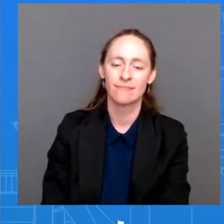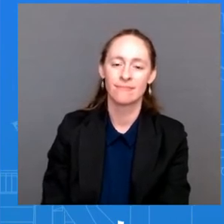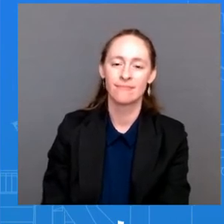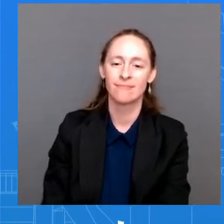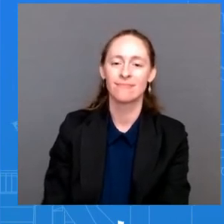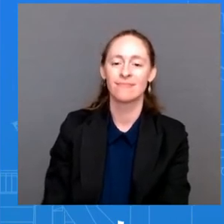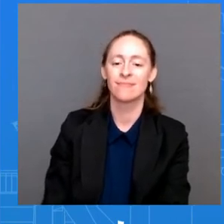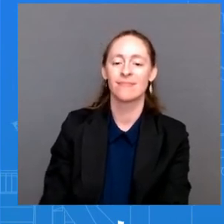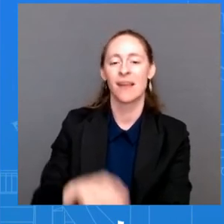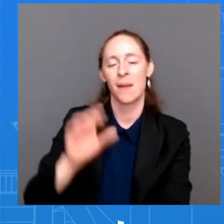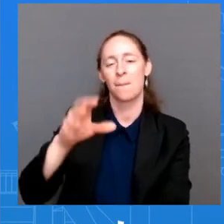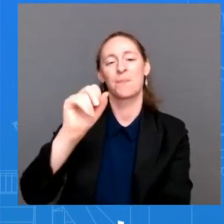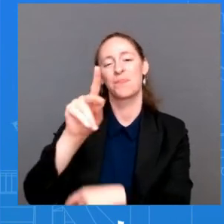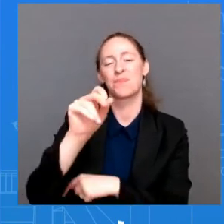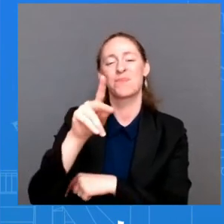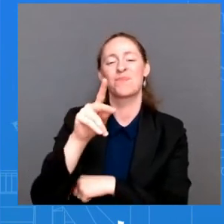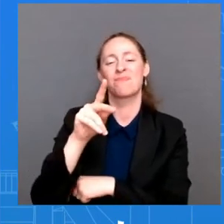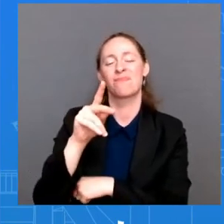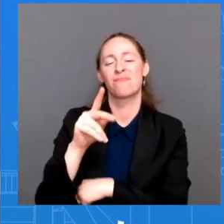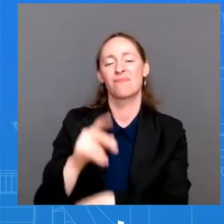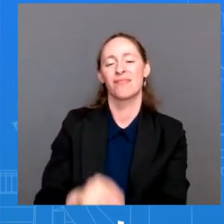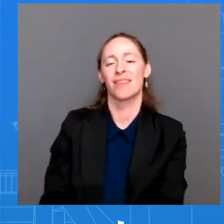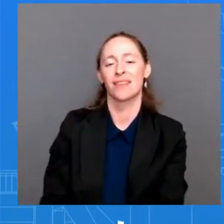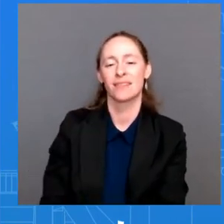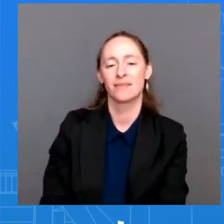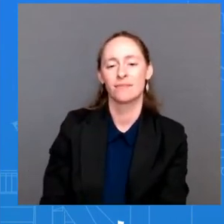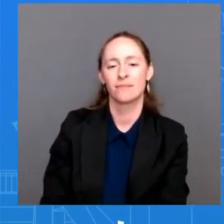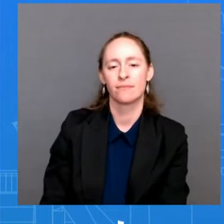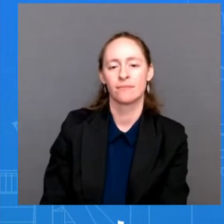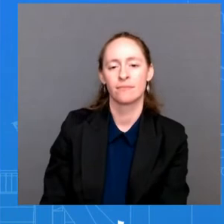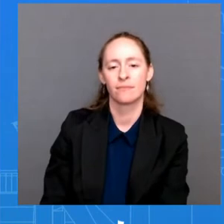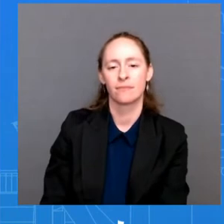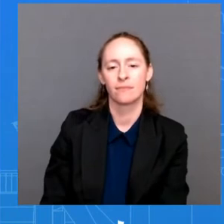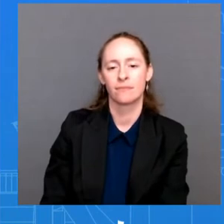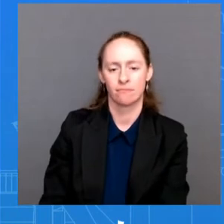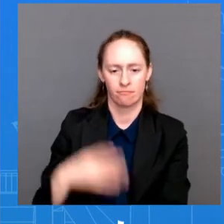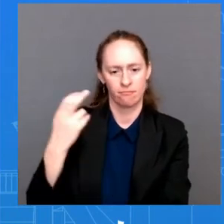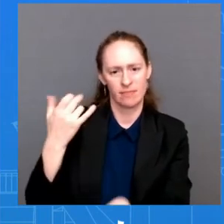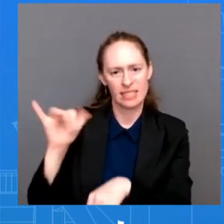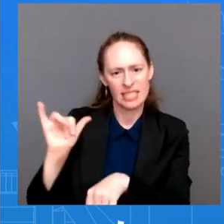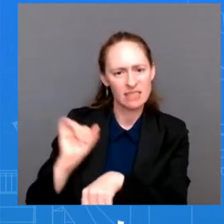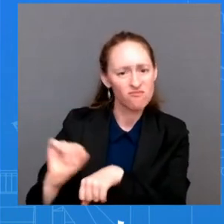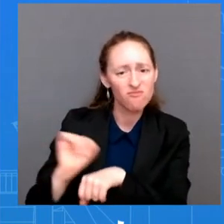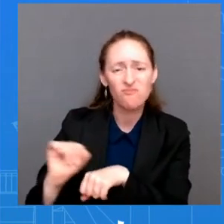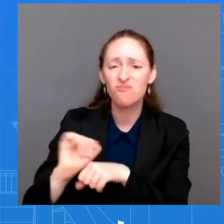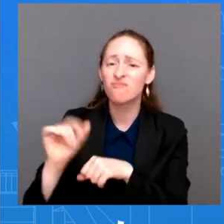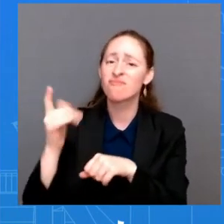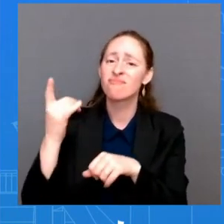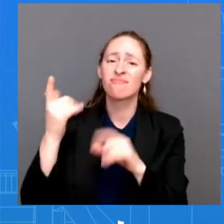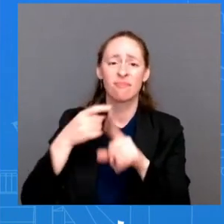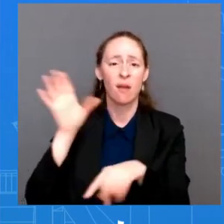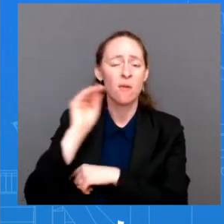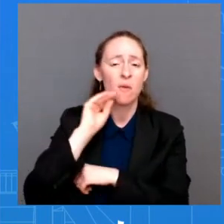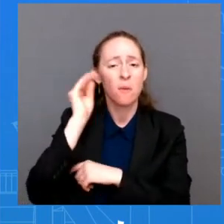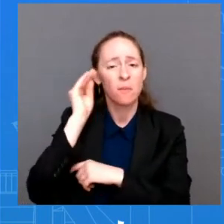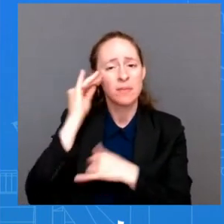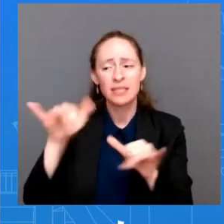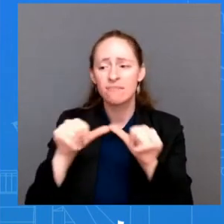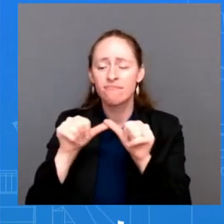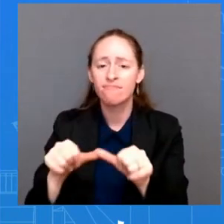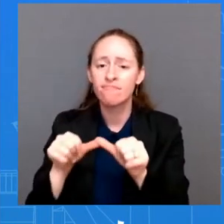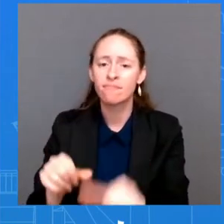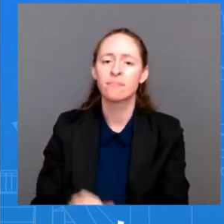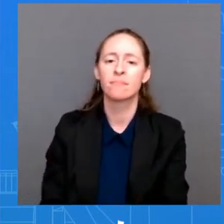But look, he is continuing to work from the residents. And I just want to share, as we all know, the president is fully